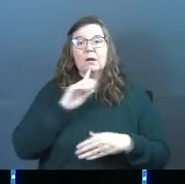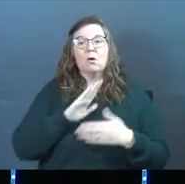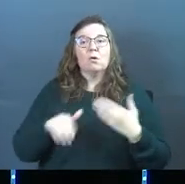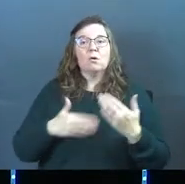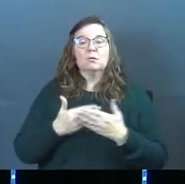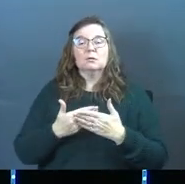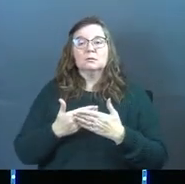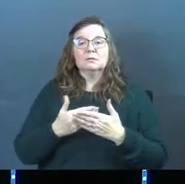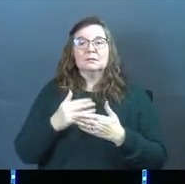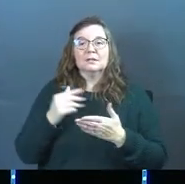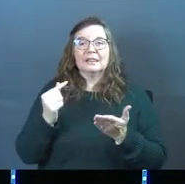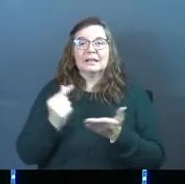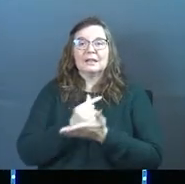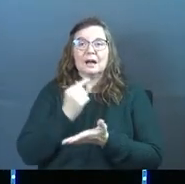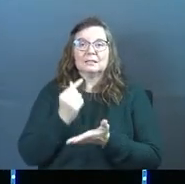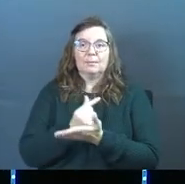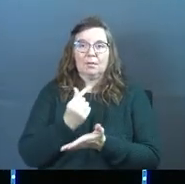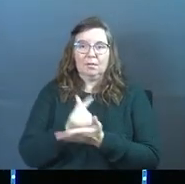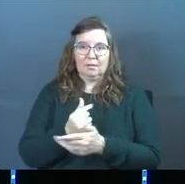are all the gospel.